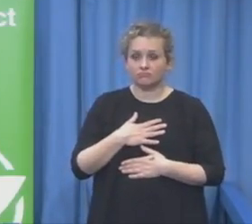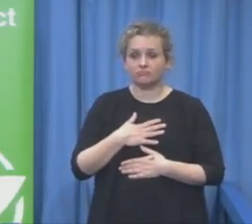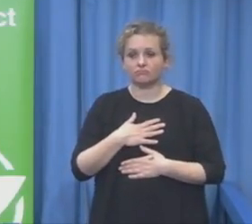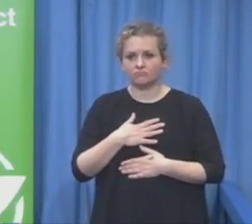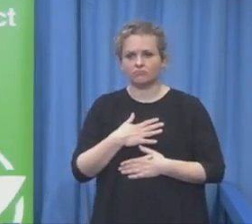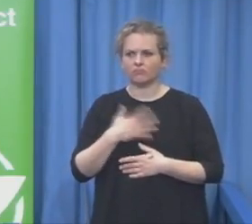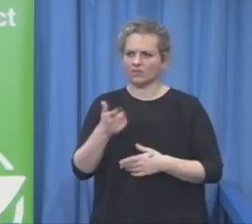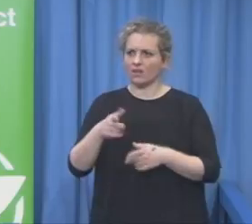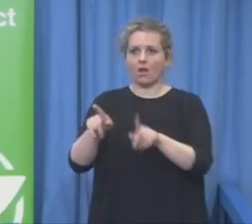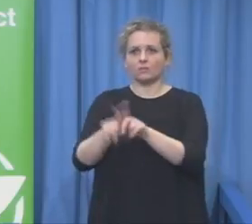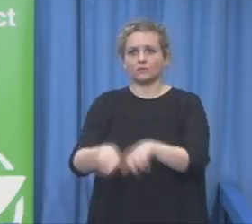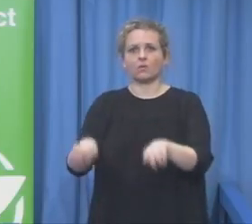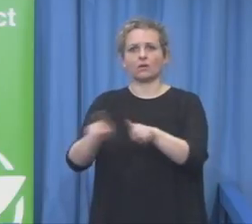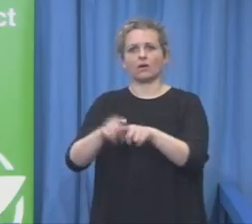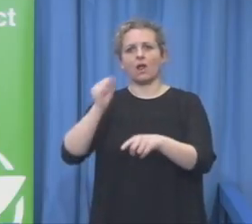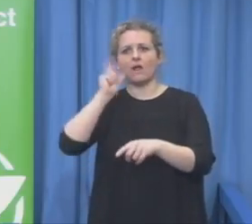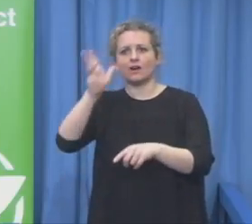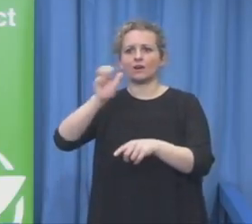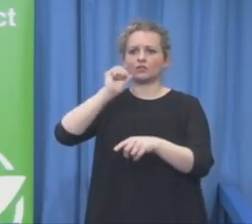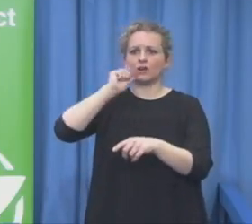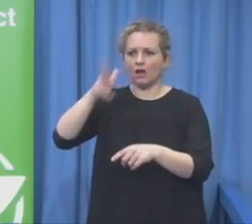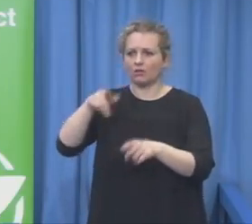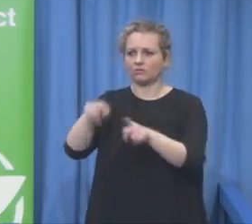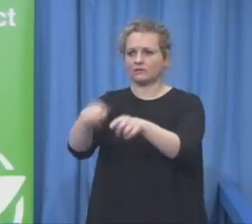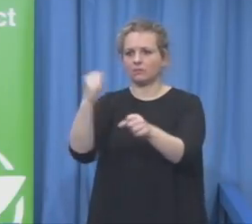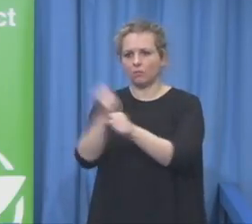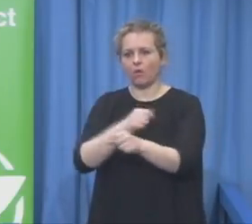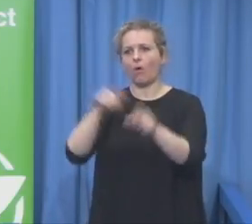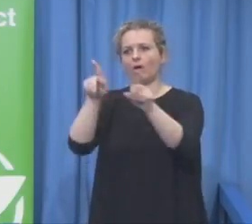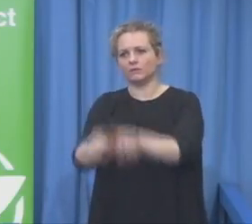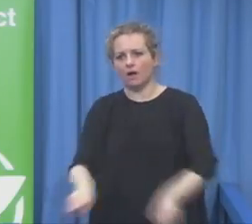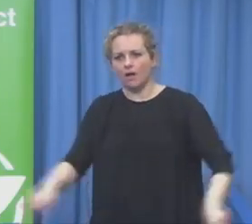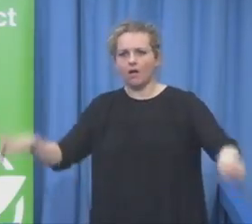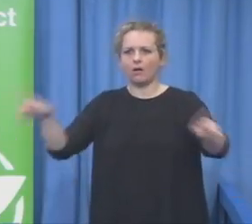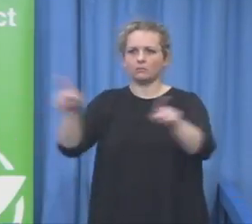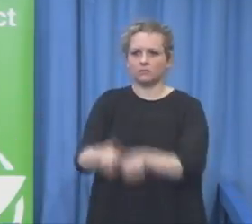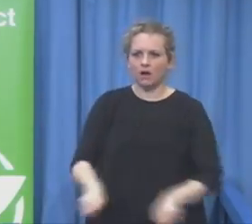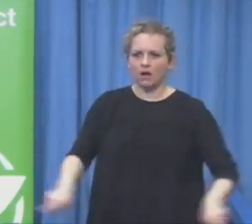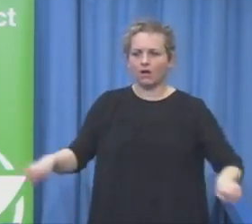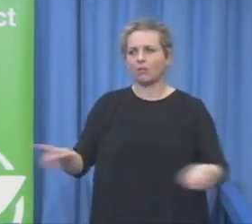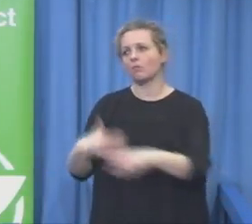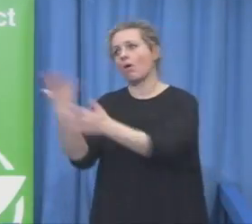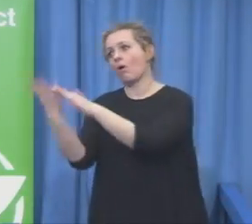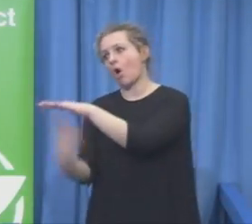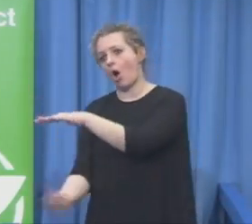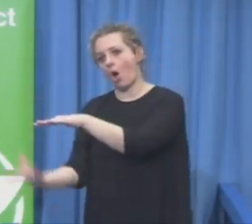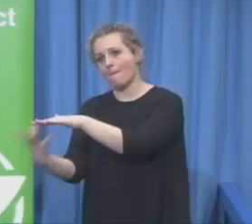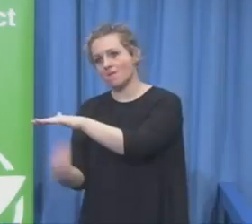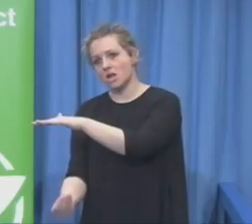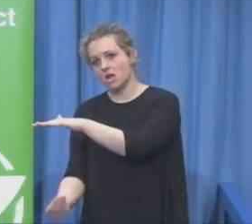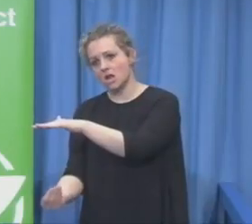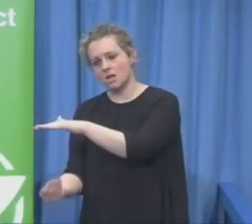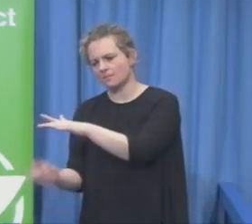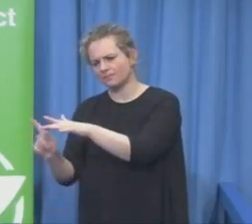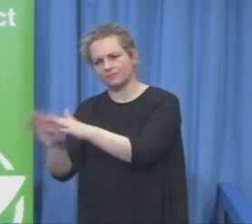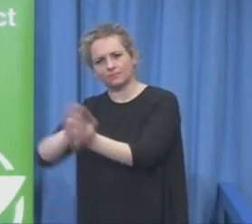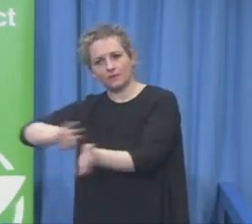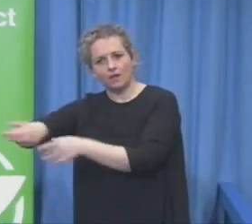facilities, because he wouldn't accept any deviation from the norm.